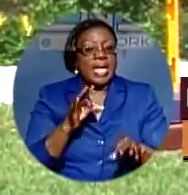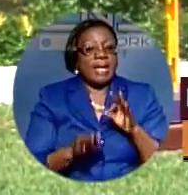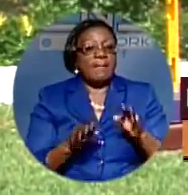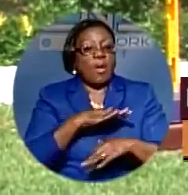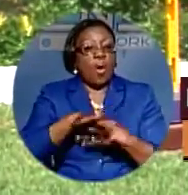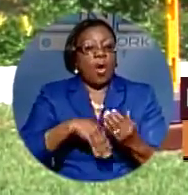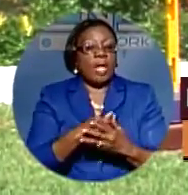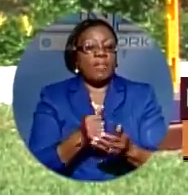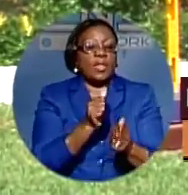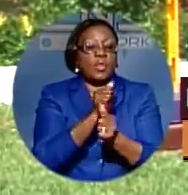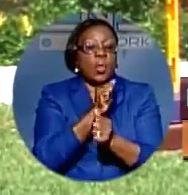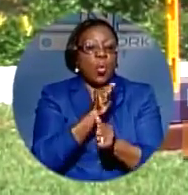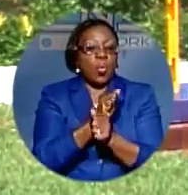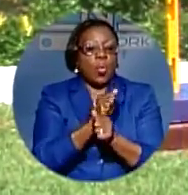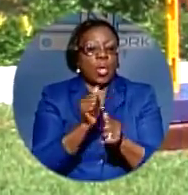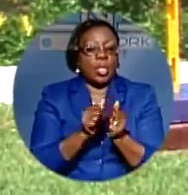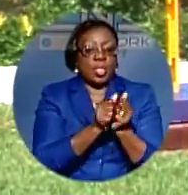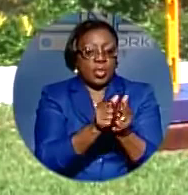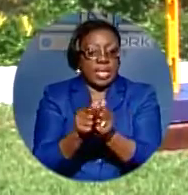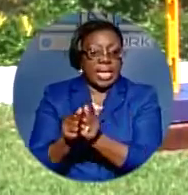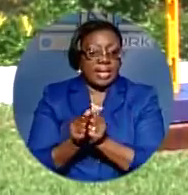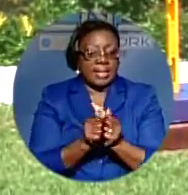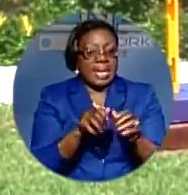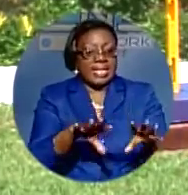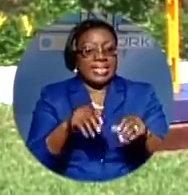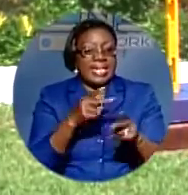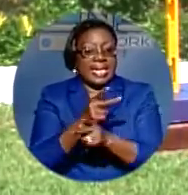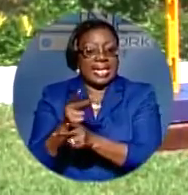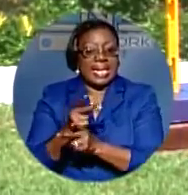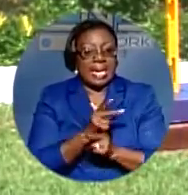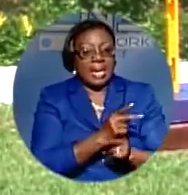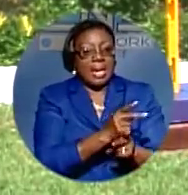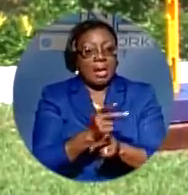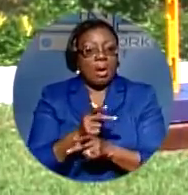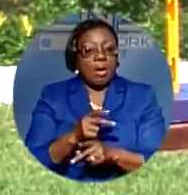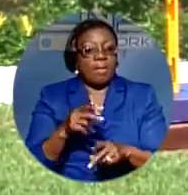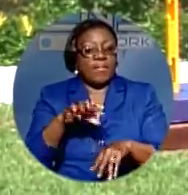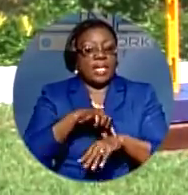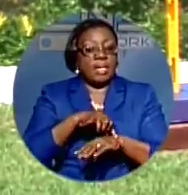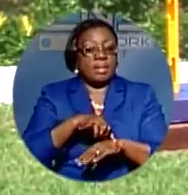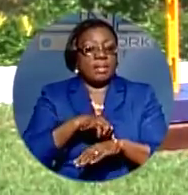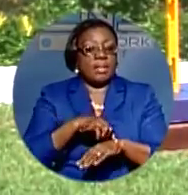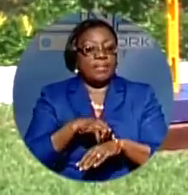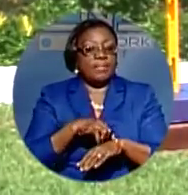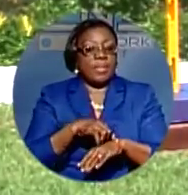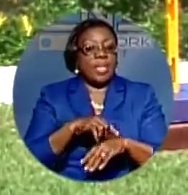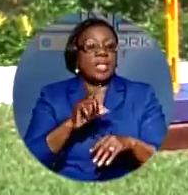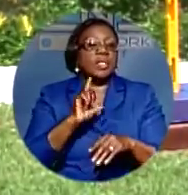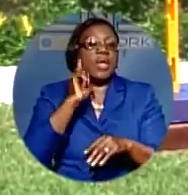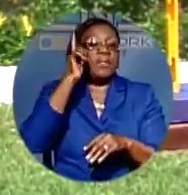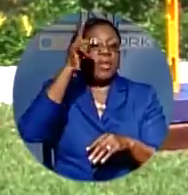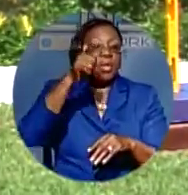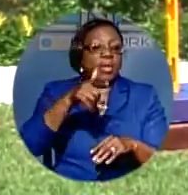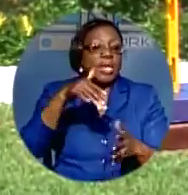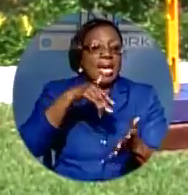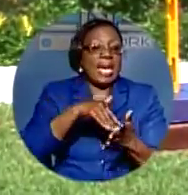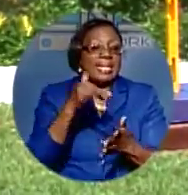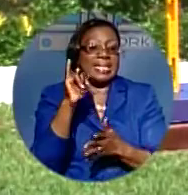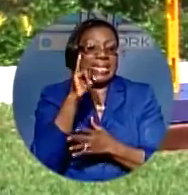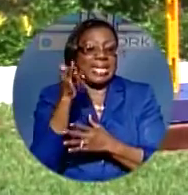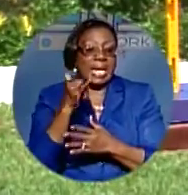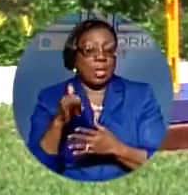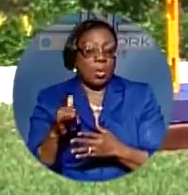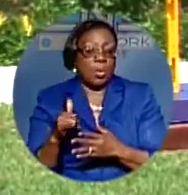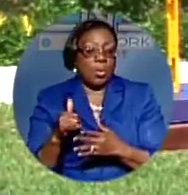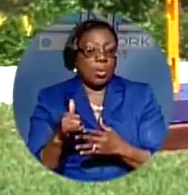put our hands into taking care of and maintaining God's earth. white. So, if you look at the yellow on the